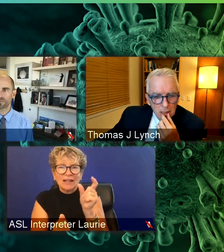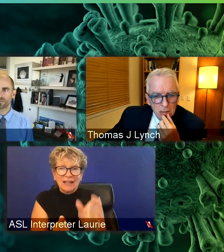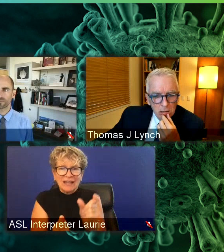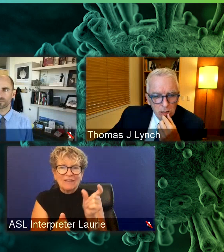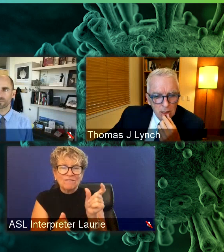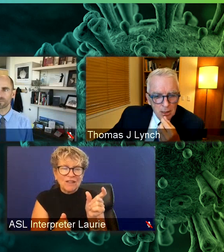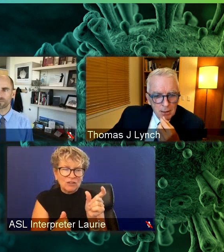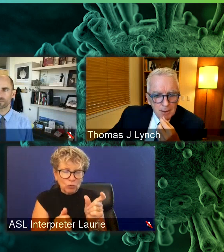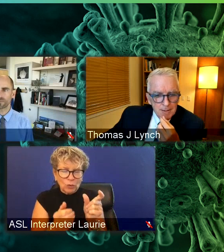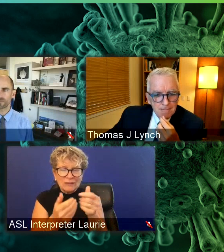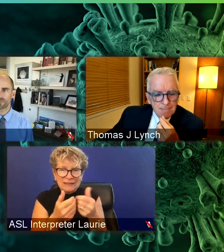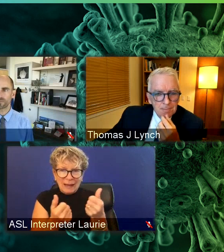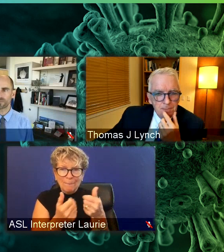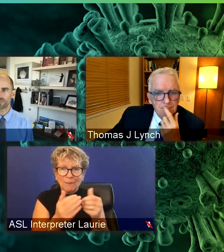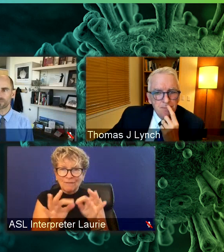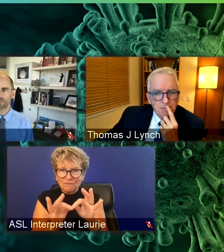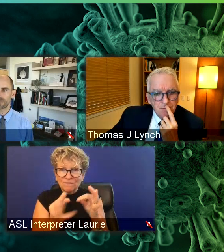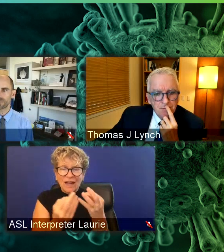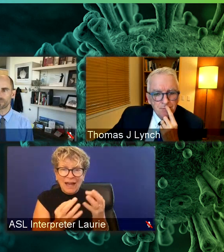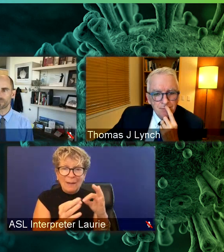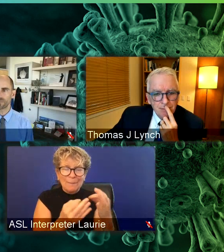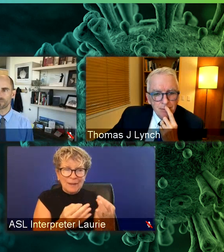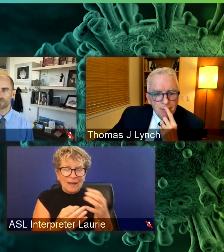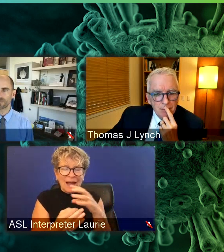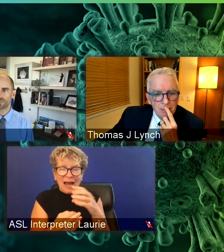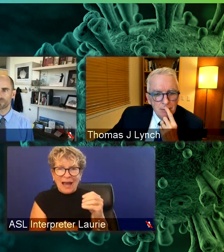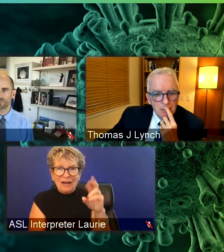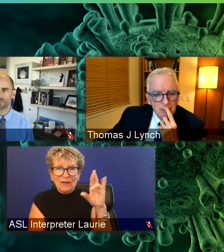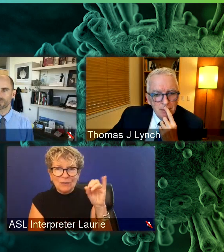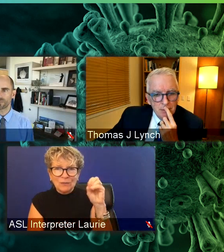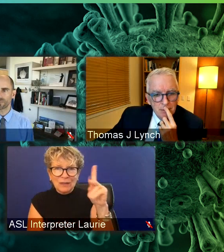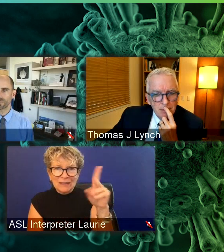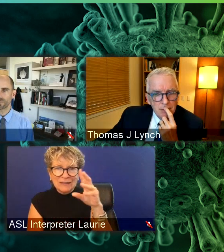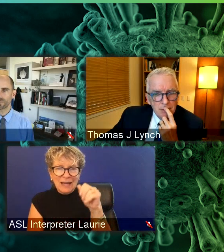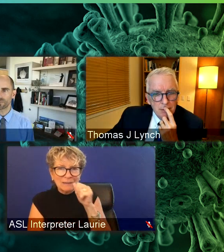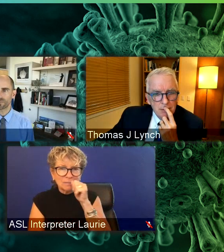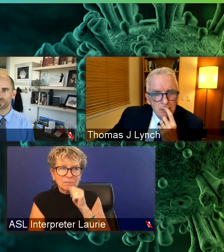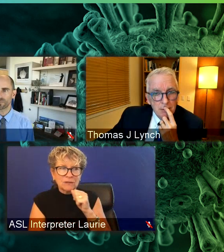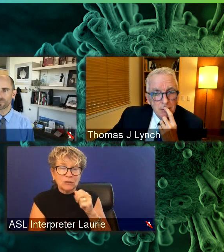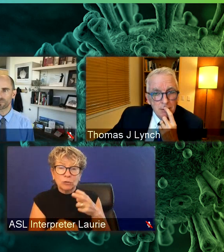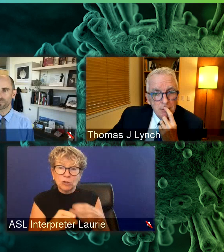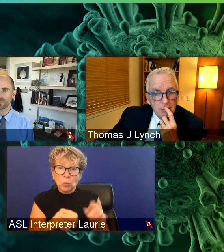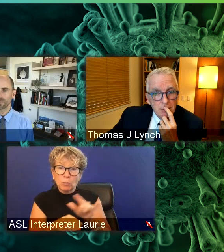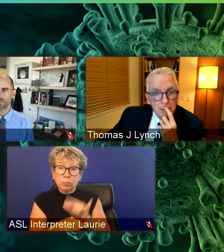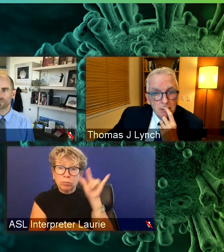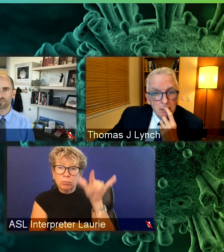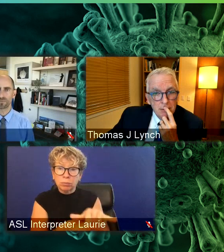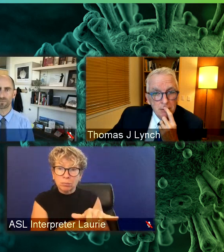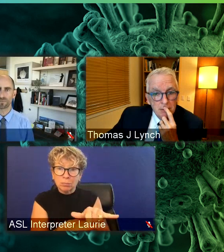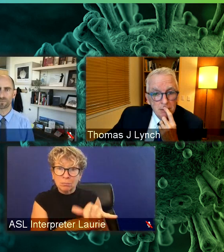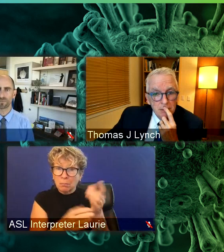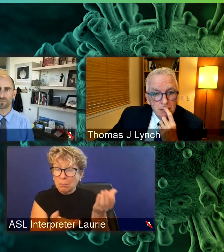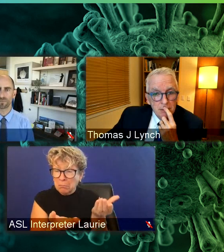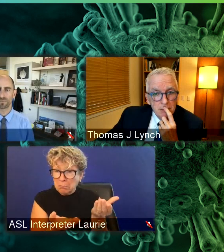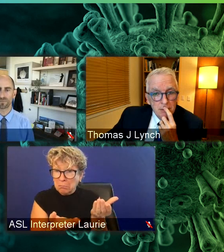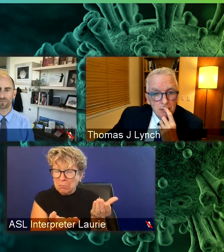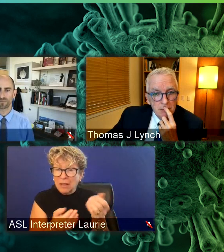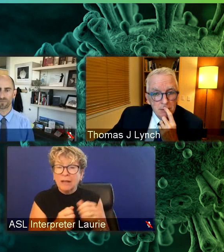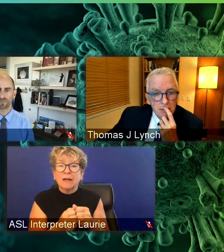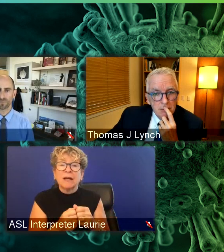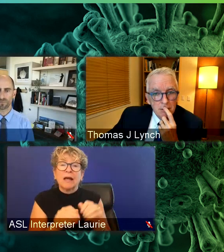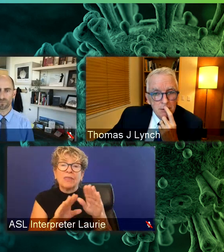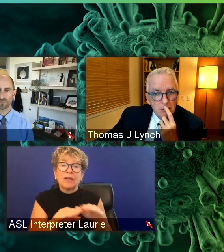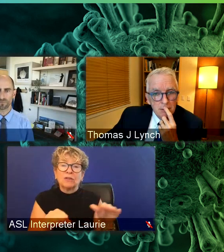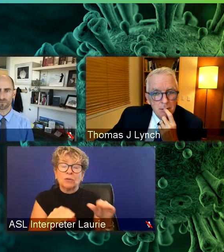of tolerance to risk is. I think that if it's a short flight and you have the ability for the kids to, you know,